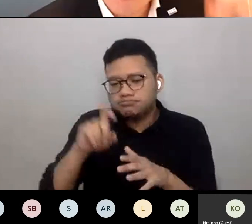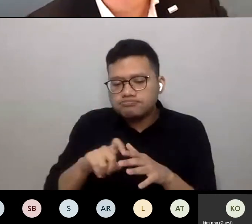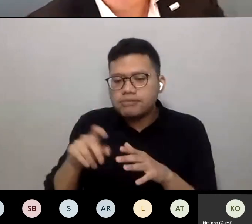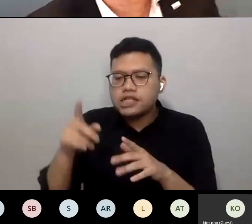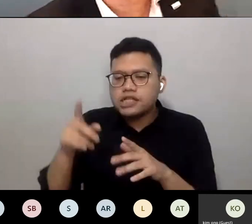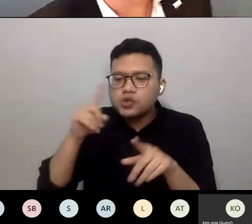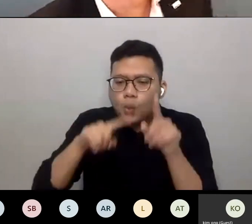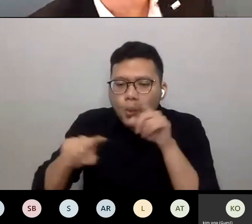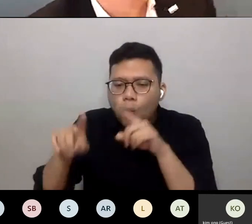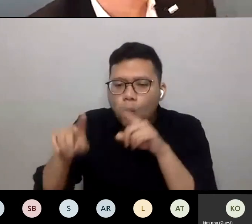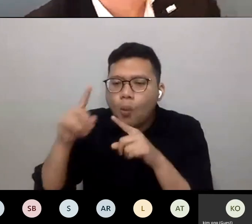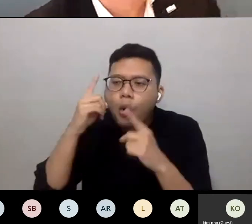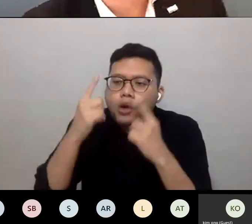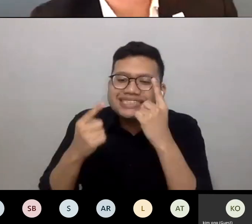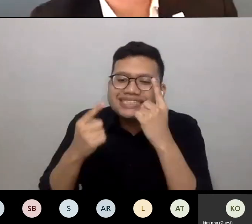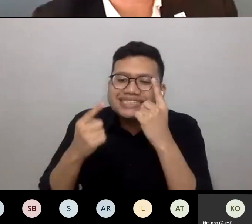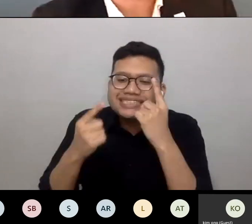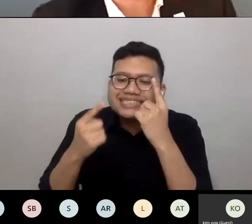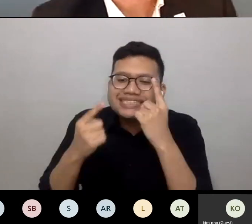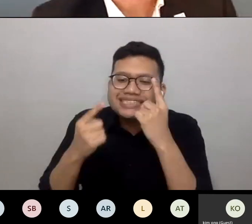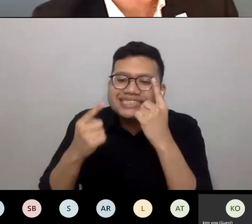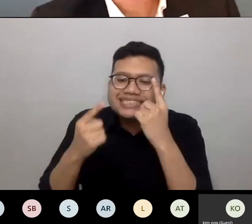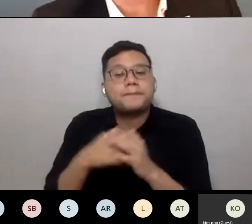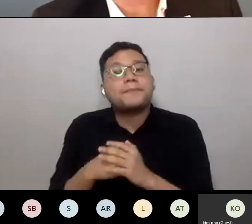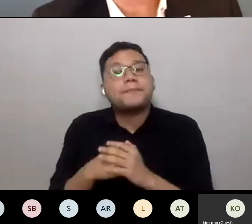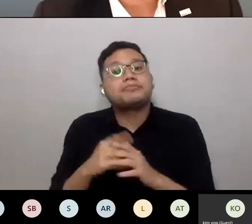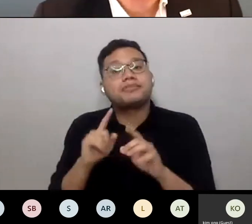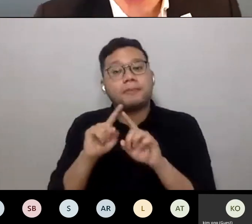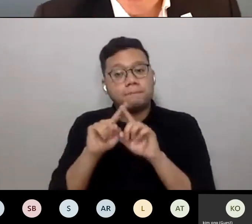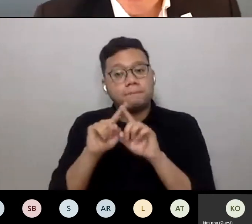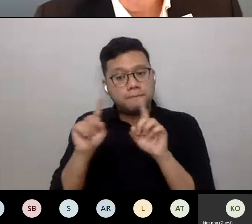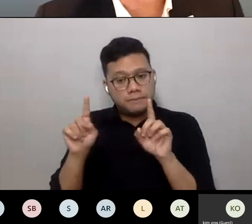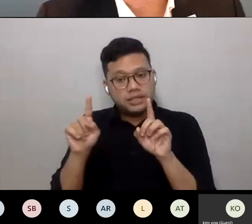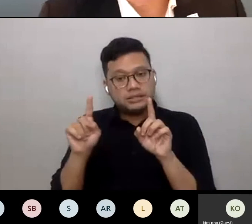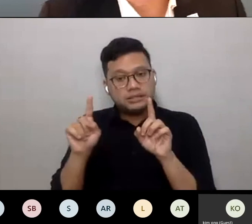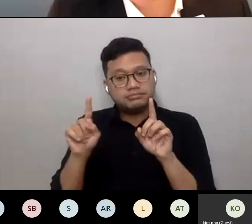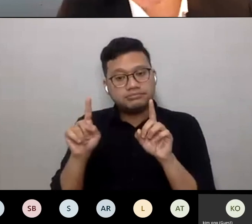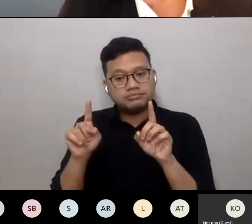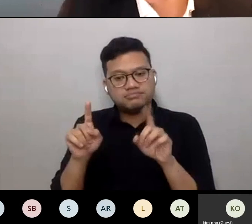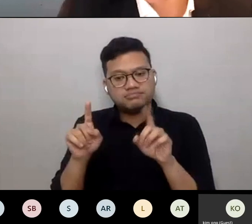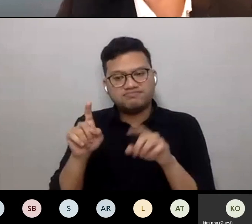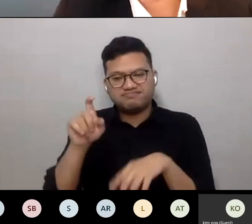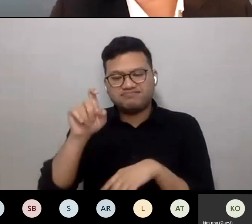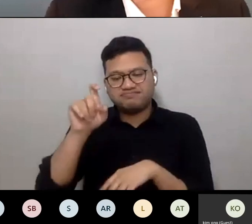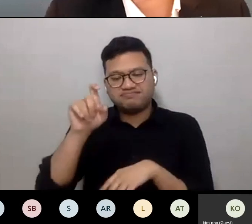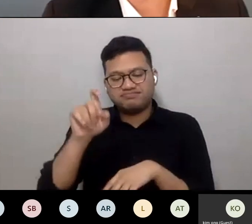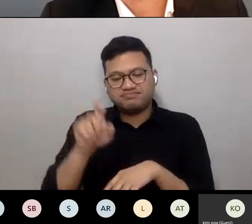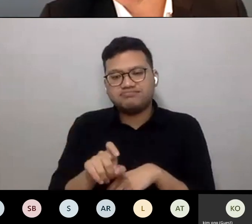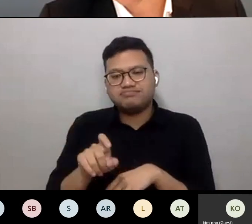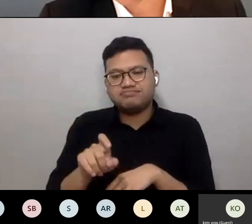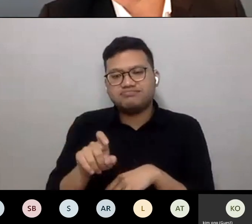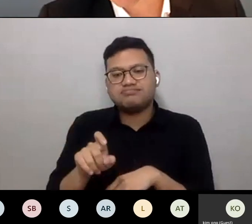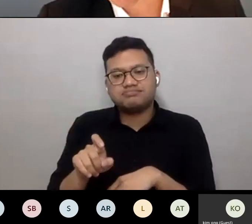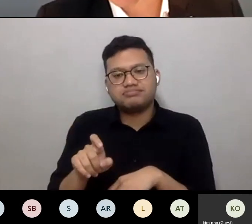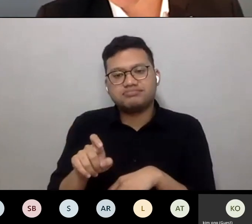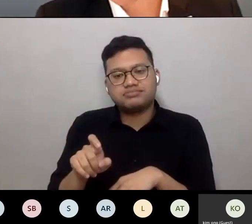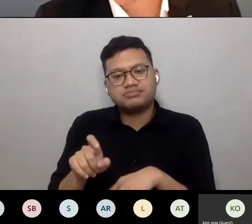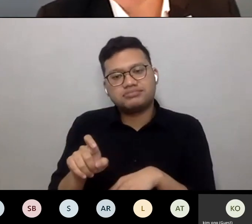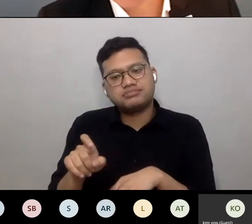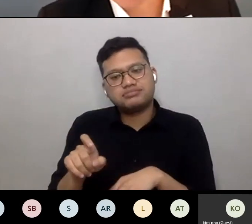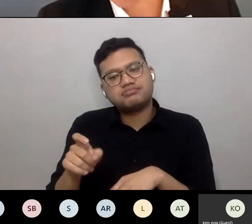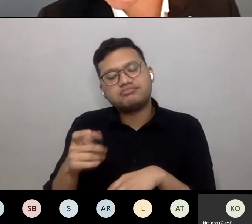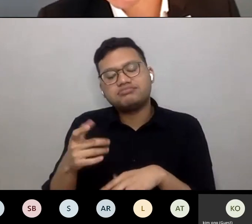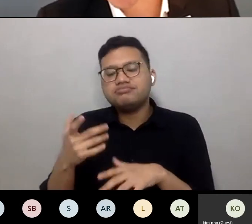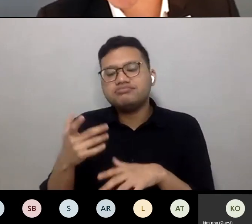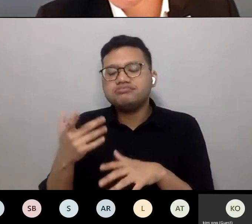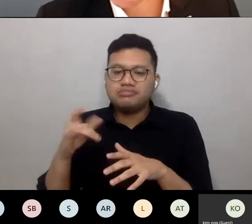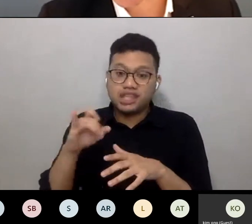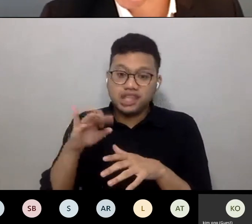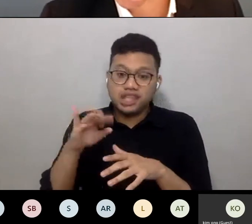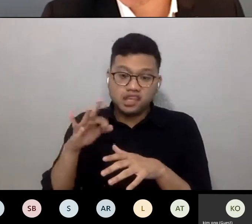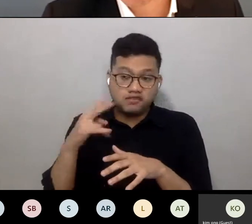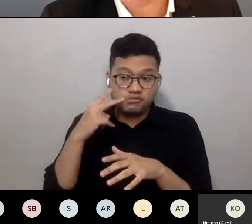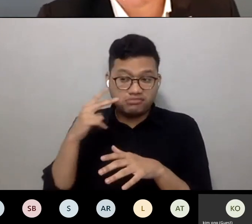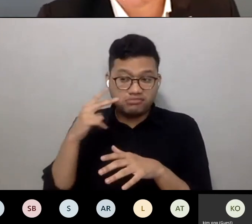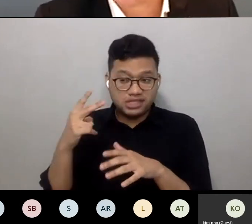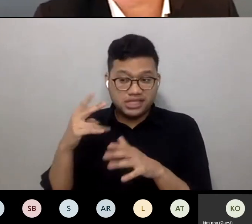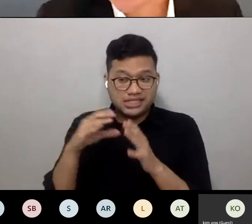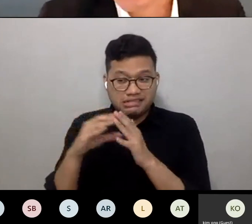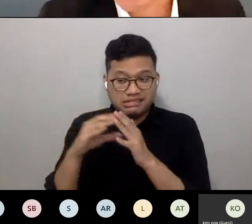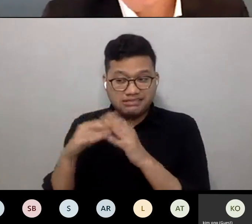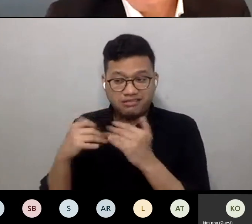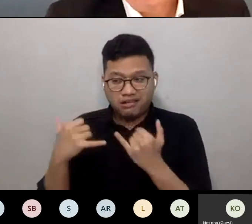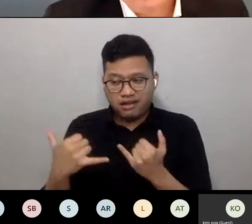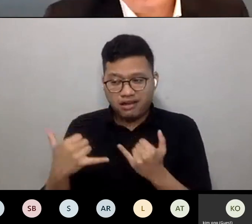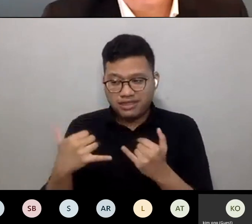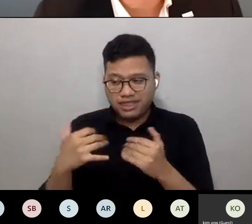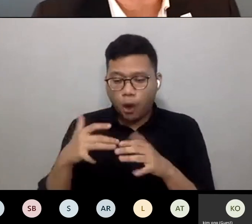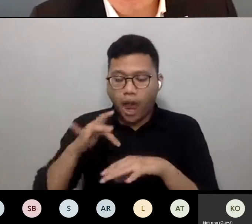city sites but I think it would be quite short termist if we were to look at our cities at the moment and look at some of our empty offices or empty